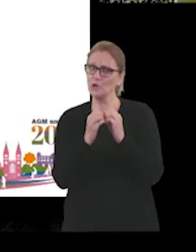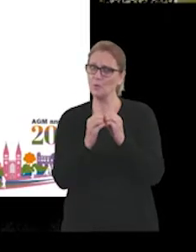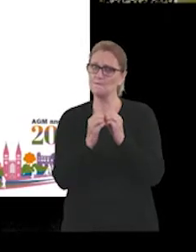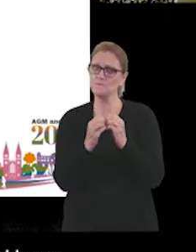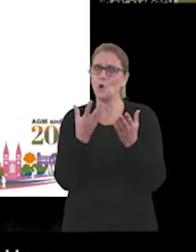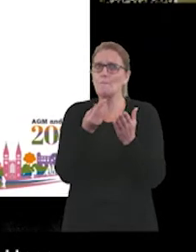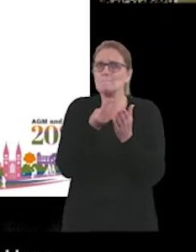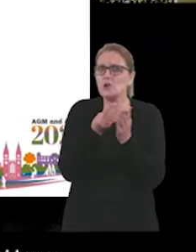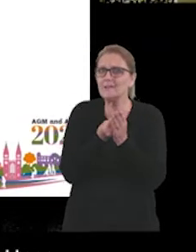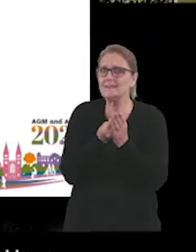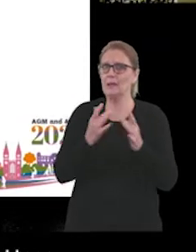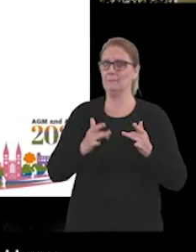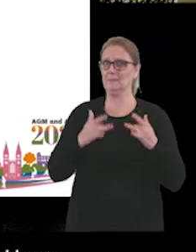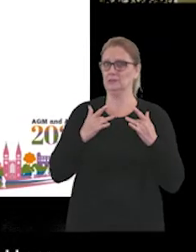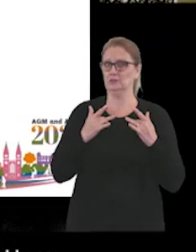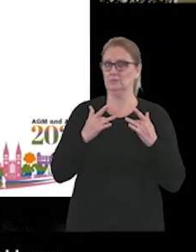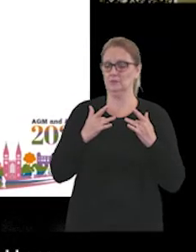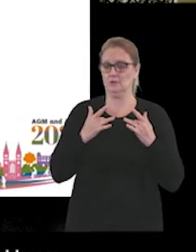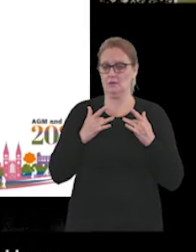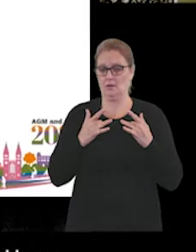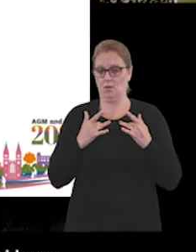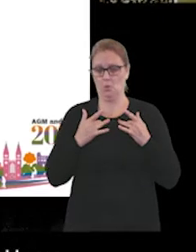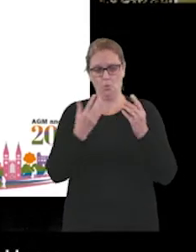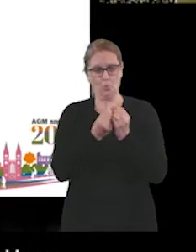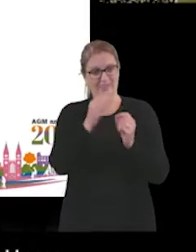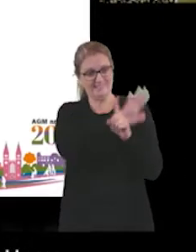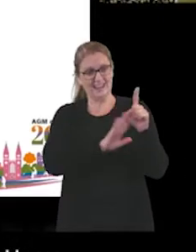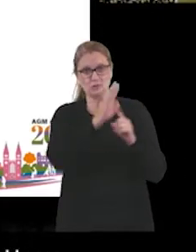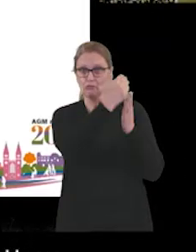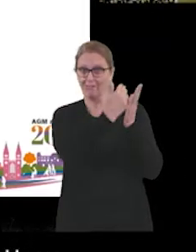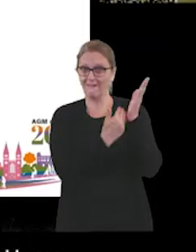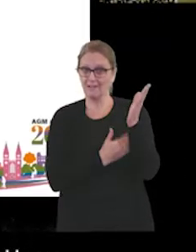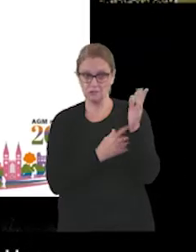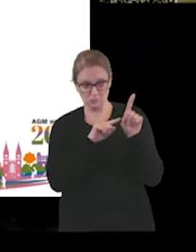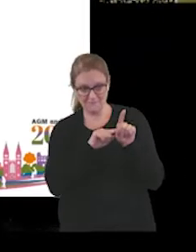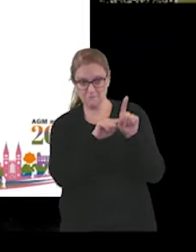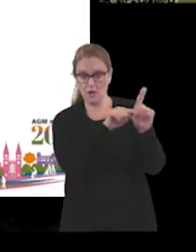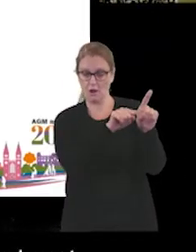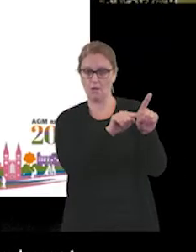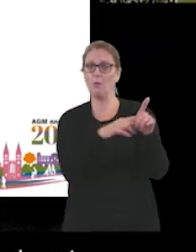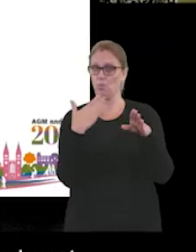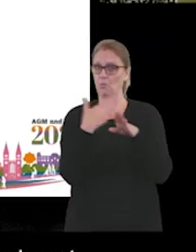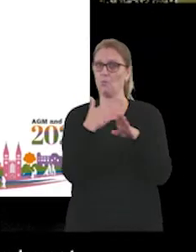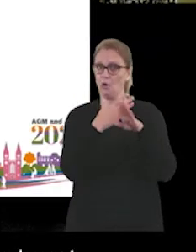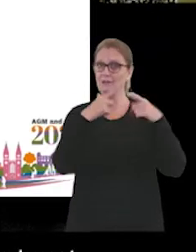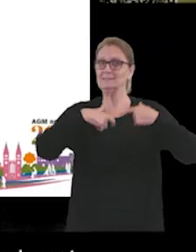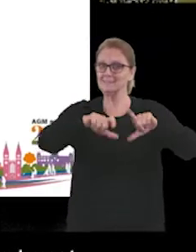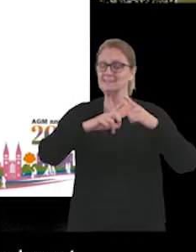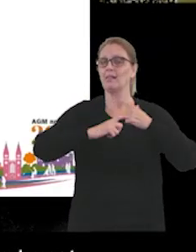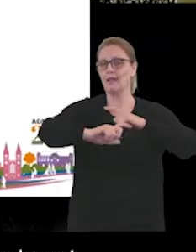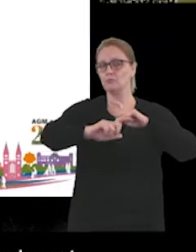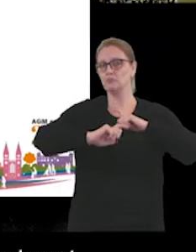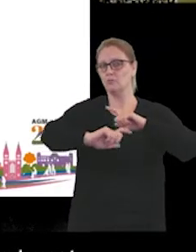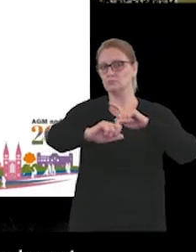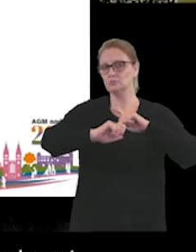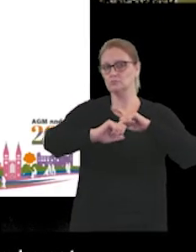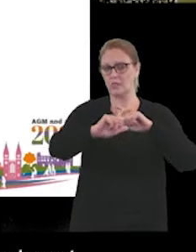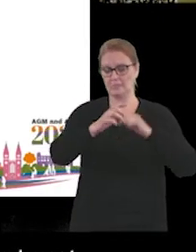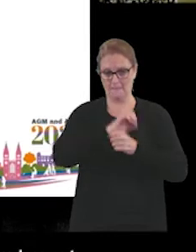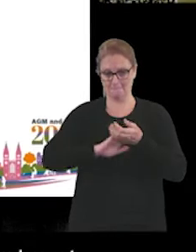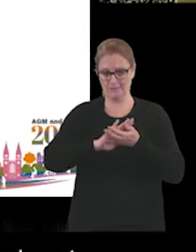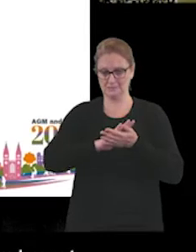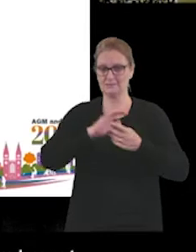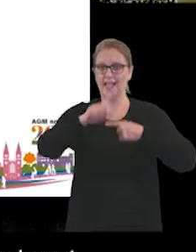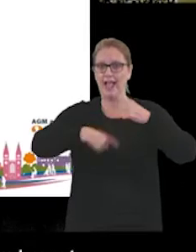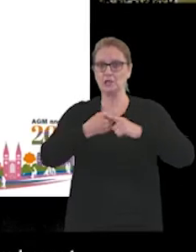And in line with national guidance, that work is still continuing. So that means that our annual report and our